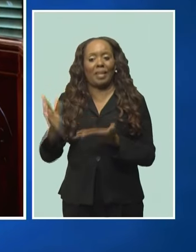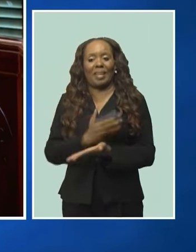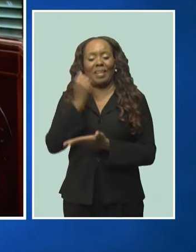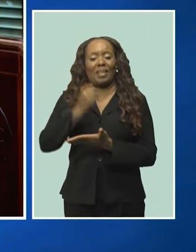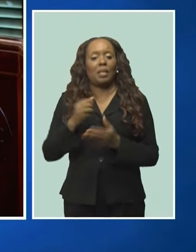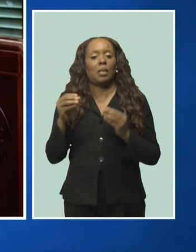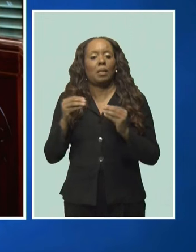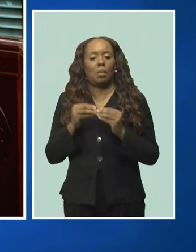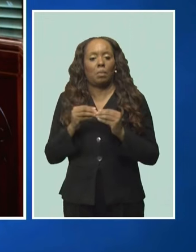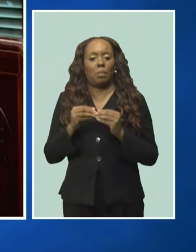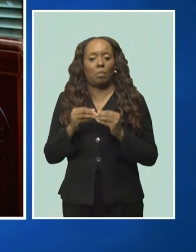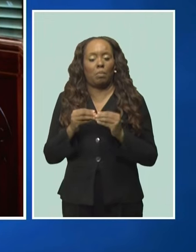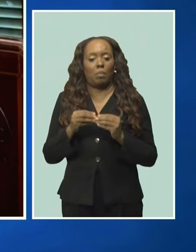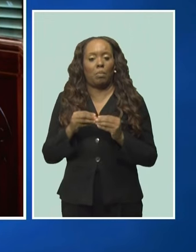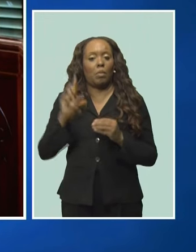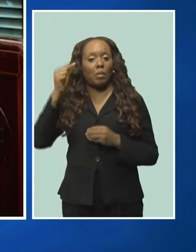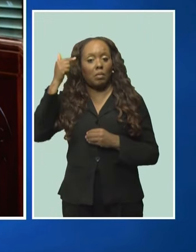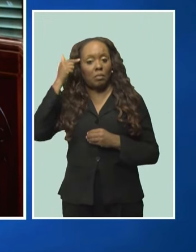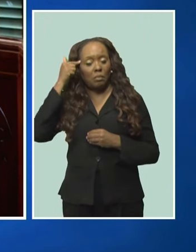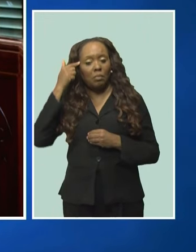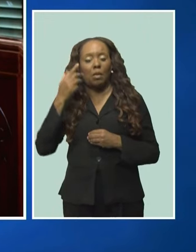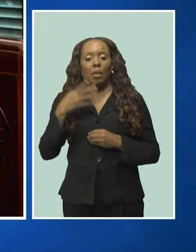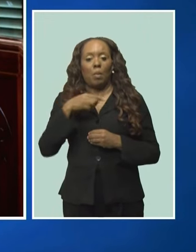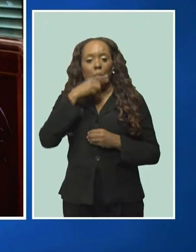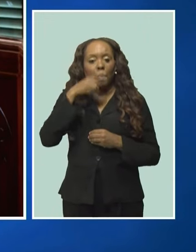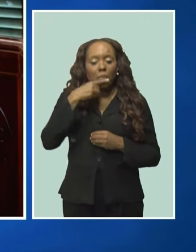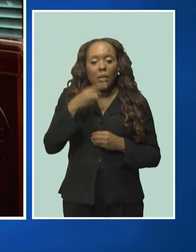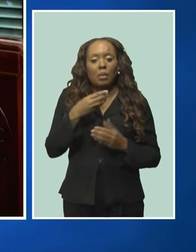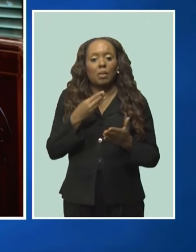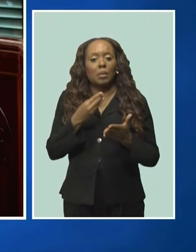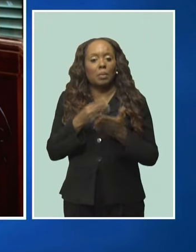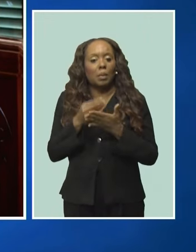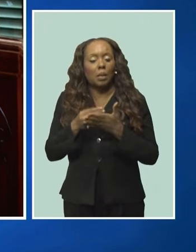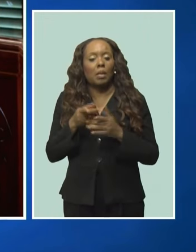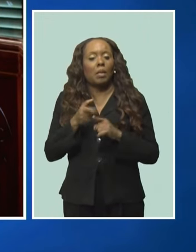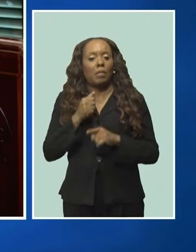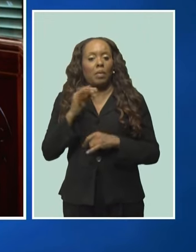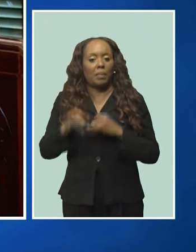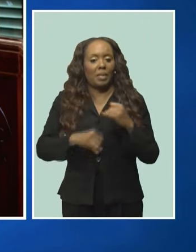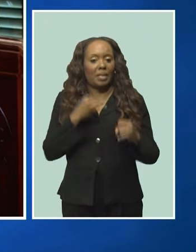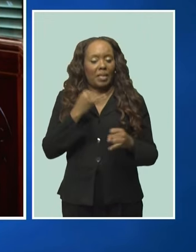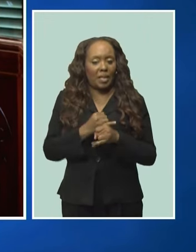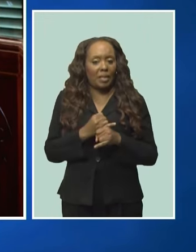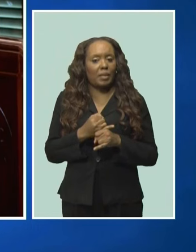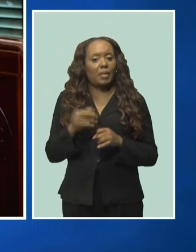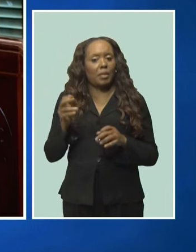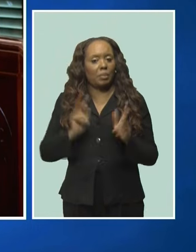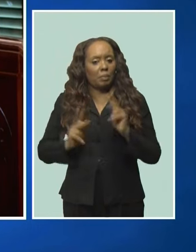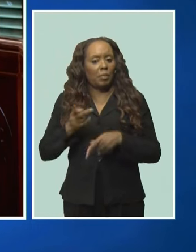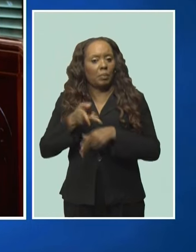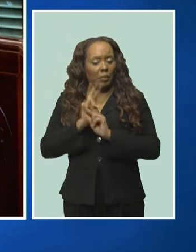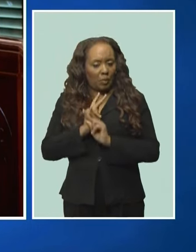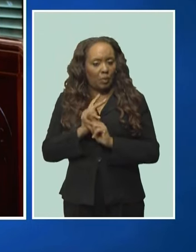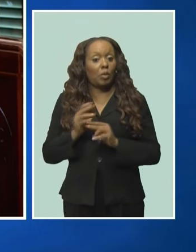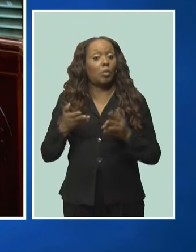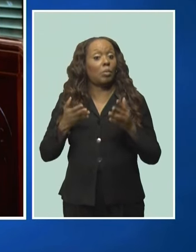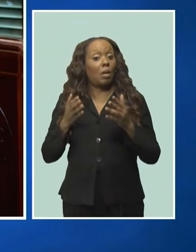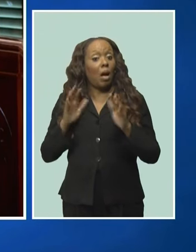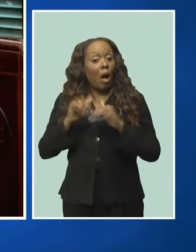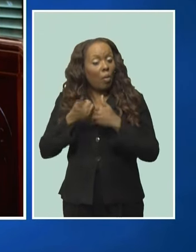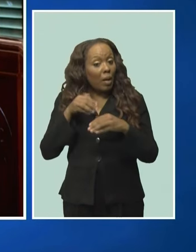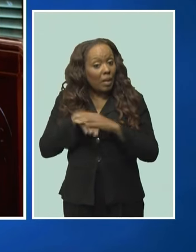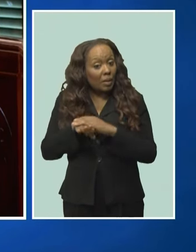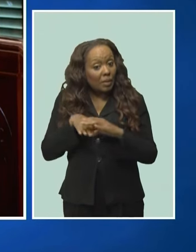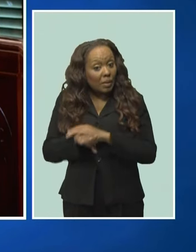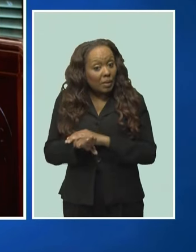-term public financing from domestic and international lenders, which we are championing through the Bridgetown Initiative and